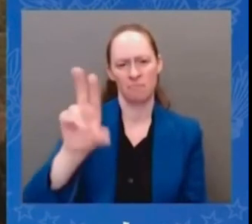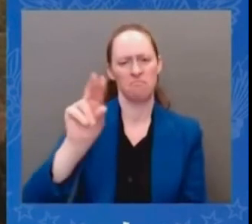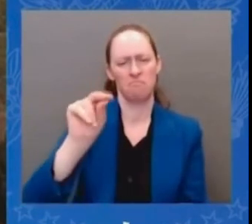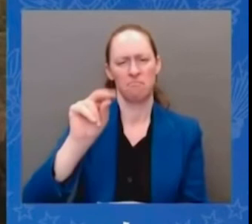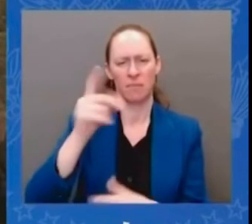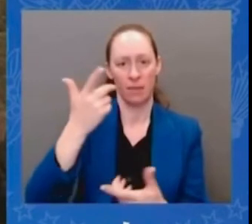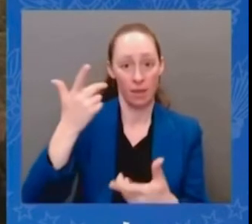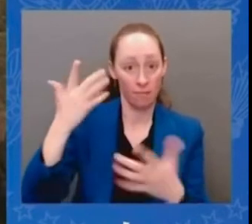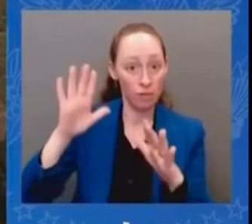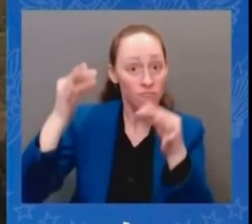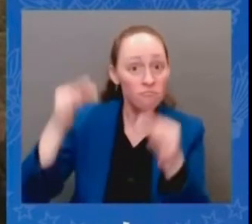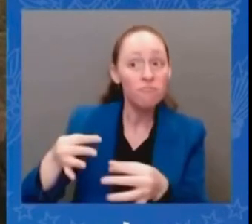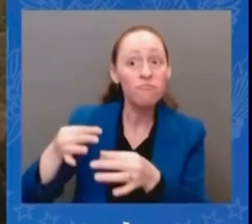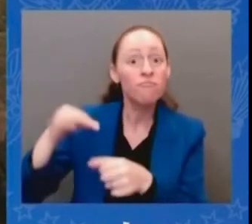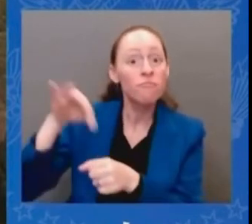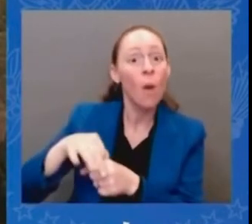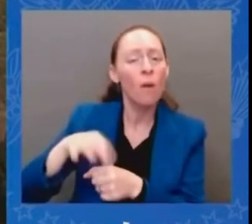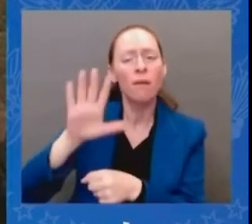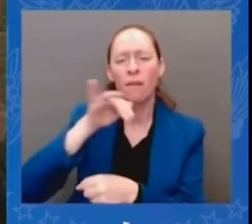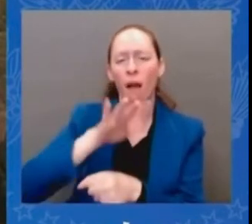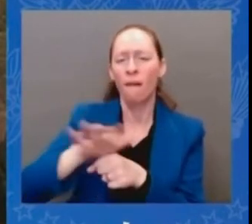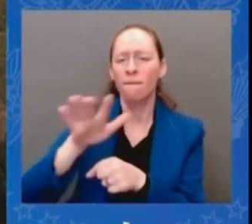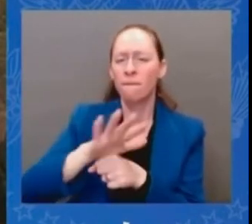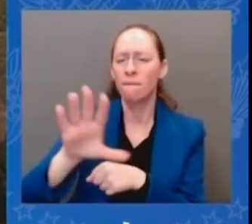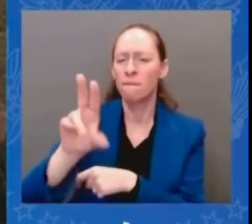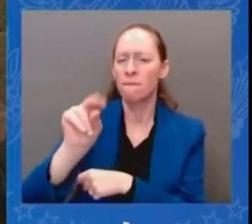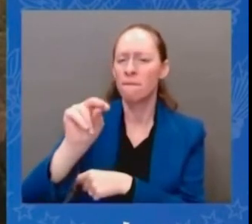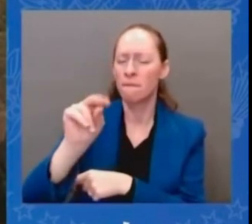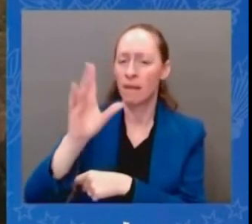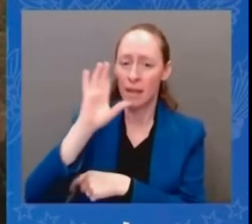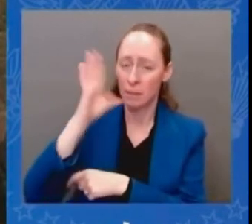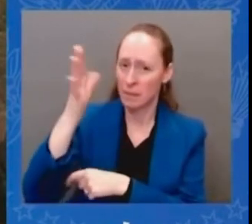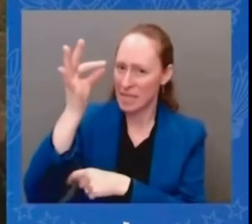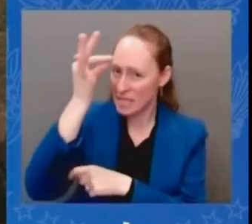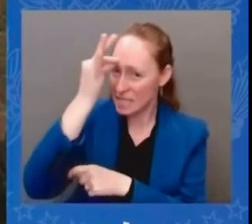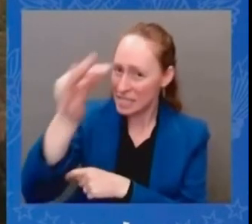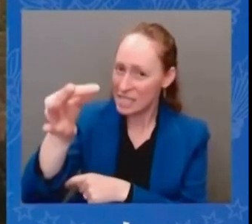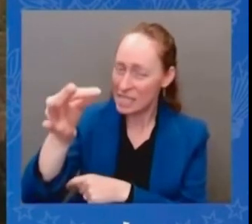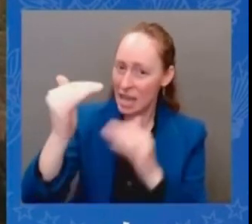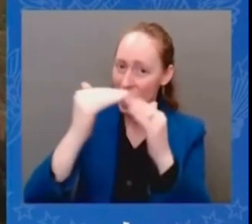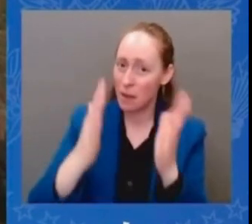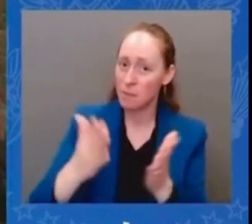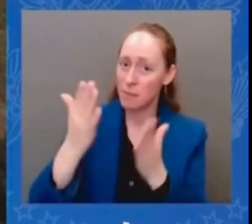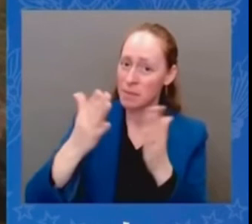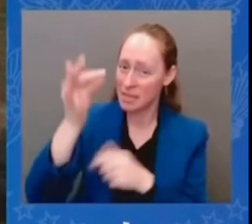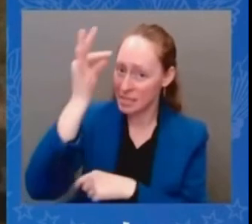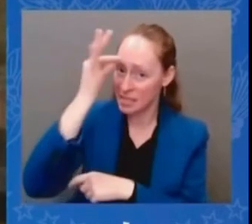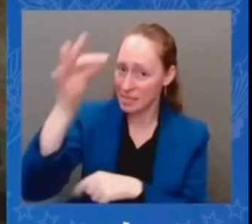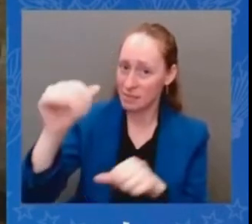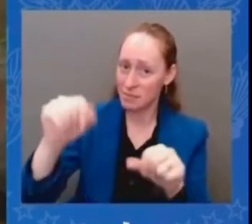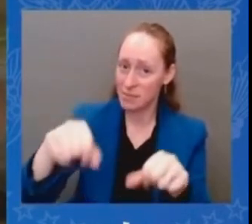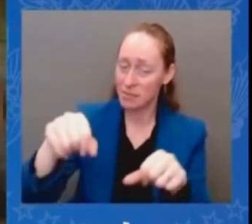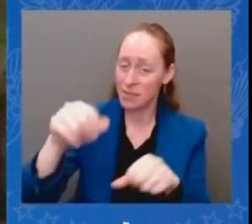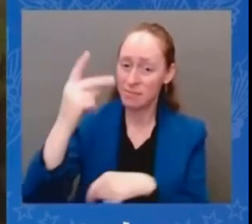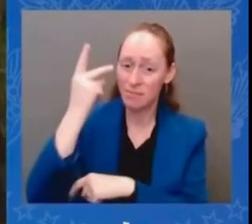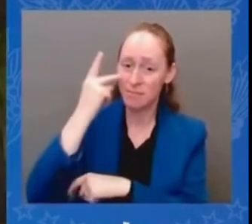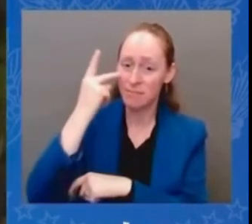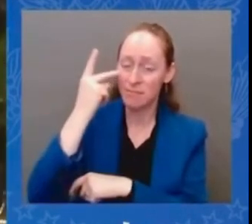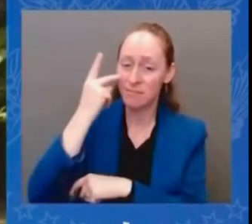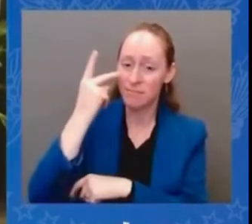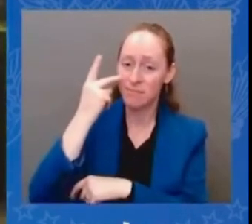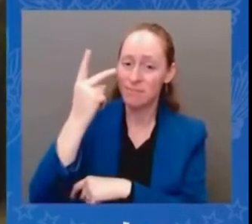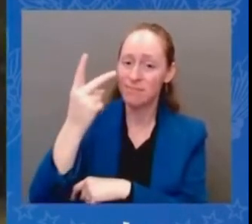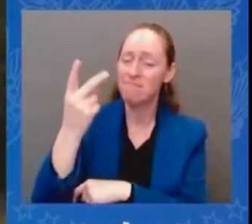very close in the house but i don't i think it's going to be very close but i think we're going to make it all right thank you everybody thank you that's the